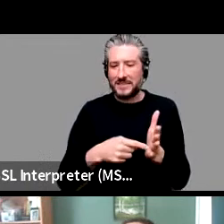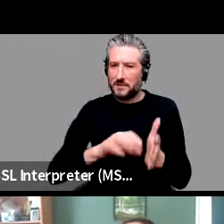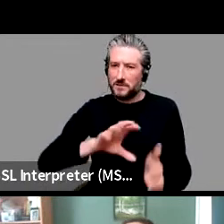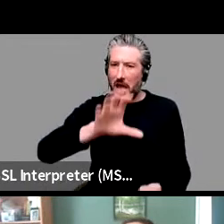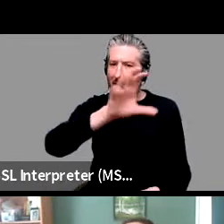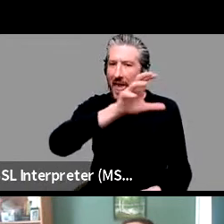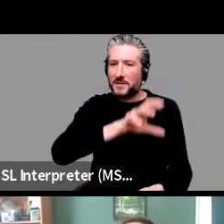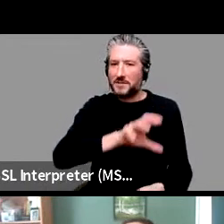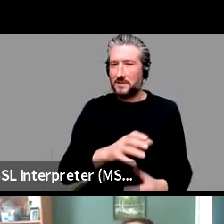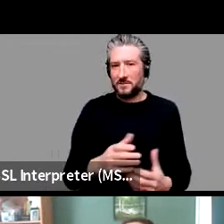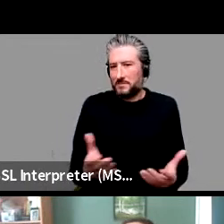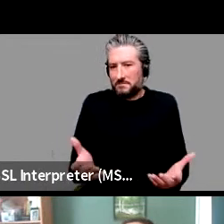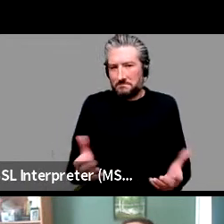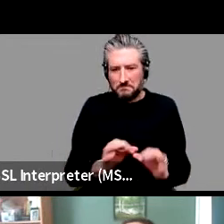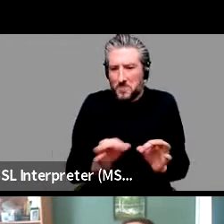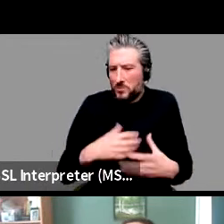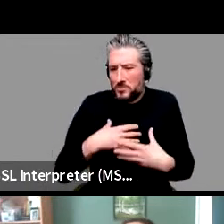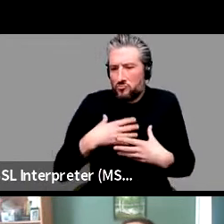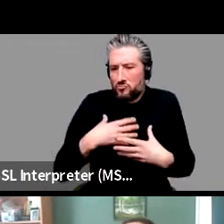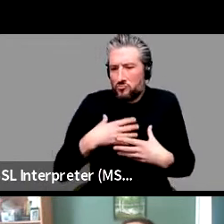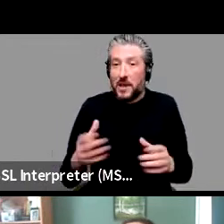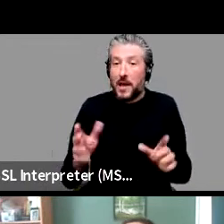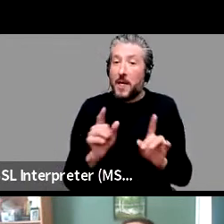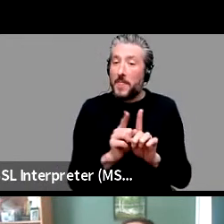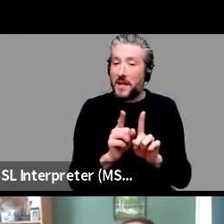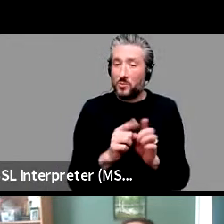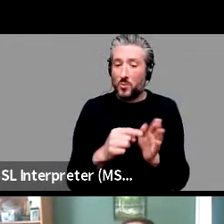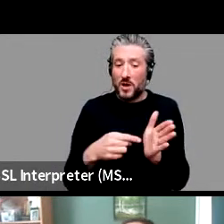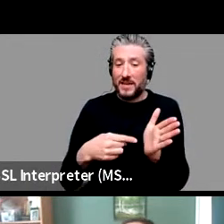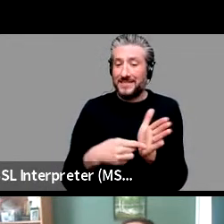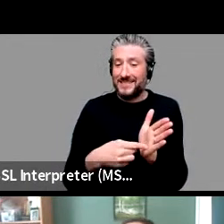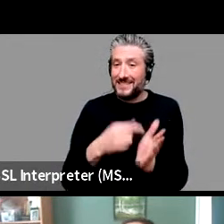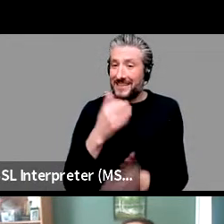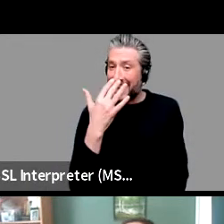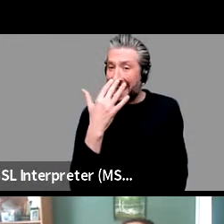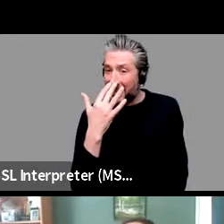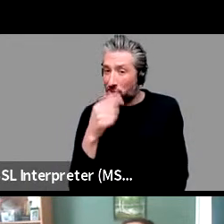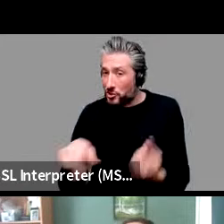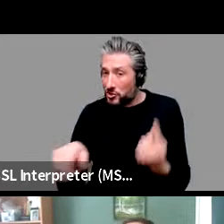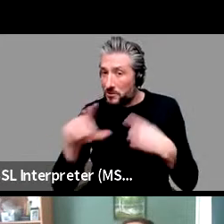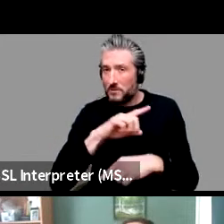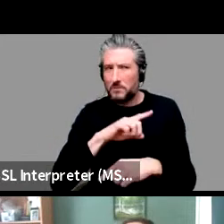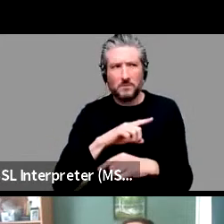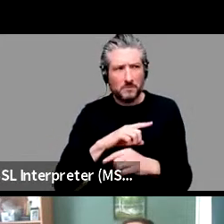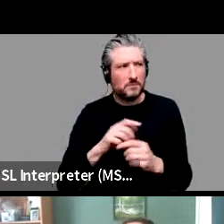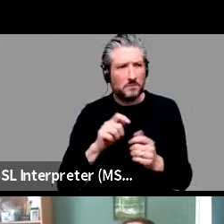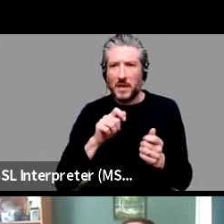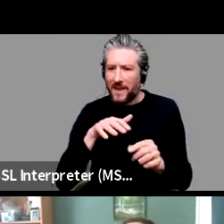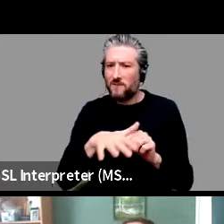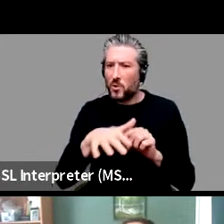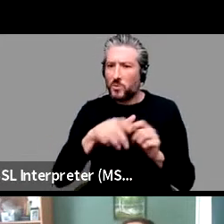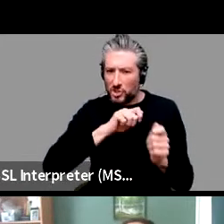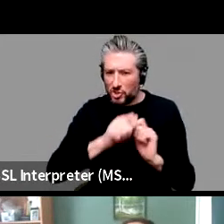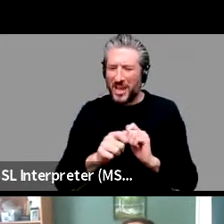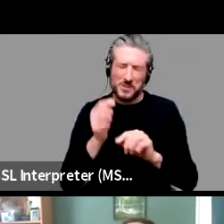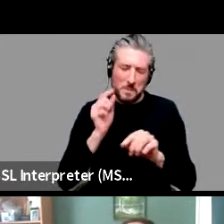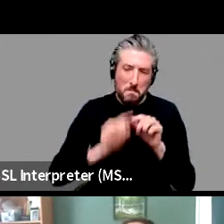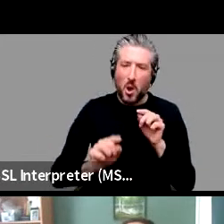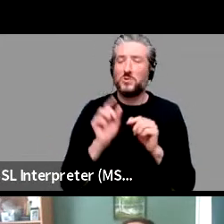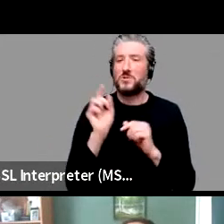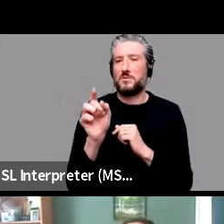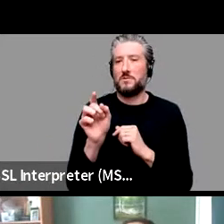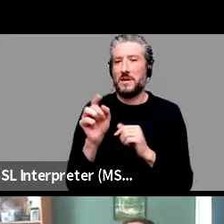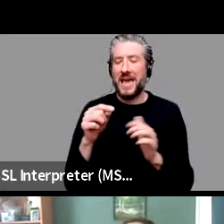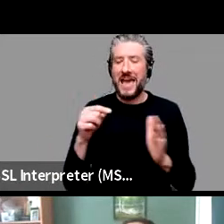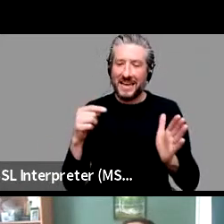um, teenagers are the ones to change language the most. Right. Cause they want to mark themselves as a different group.